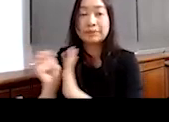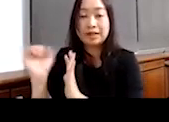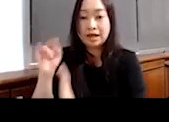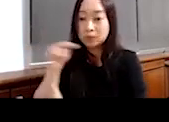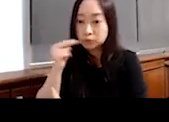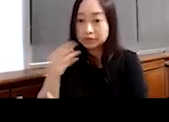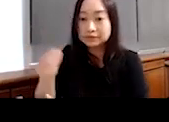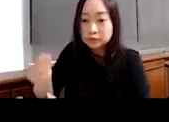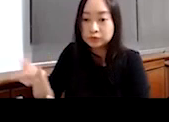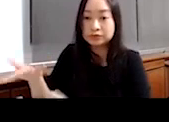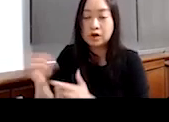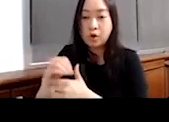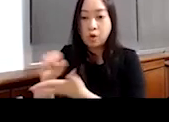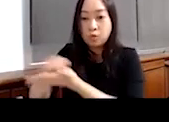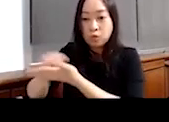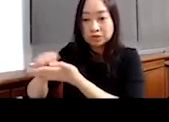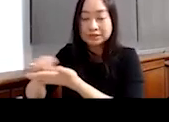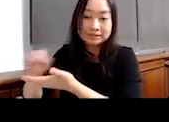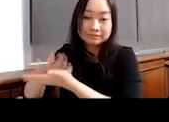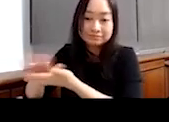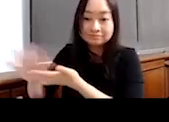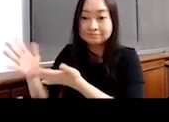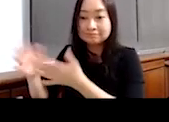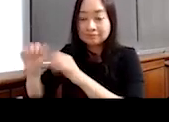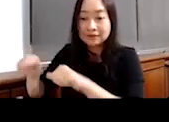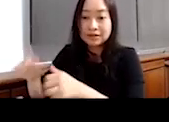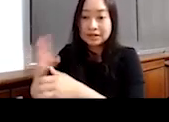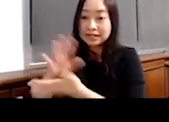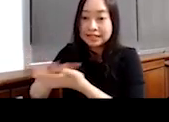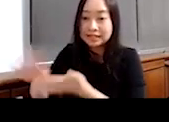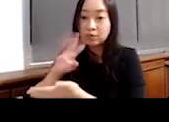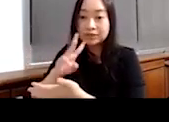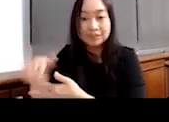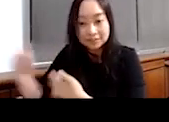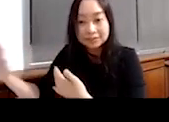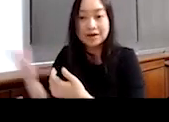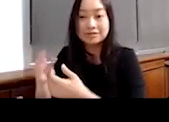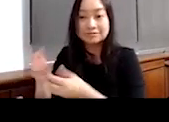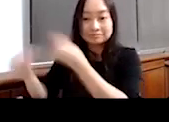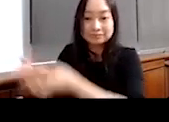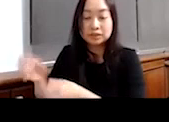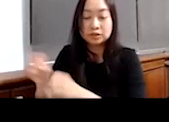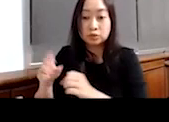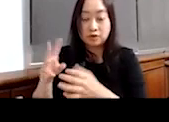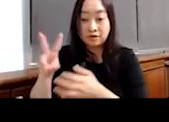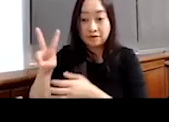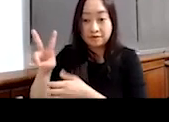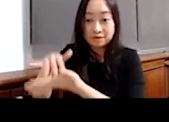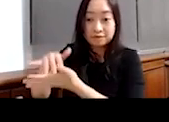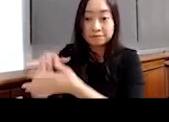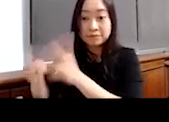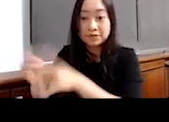nutrition and just wash capability, clean water and so on. So the, the vulnerable in the Rakhine area,